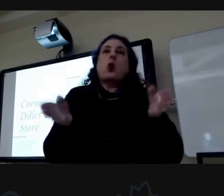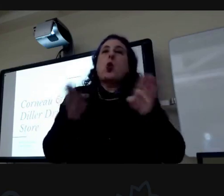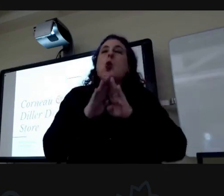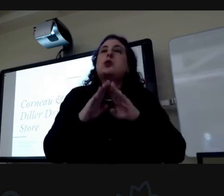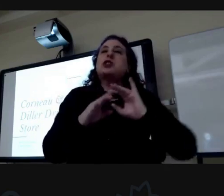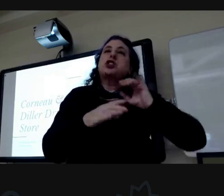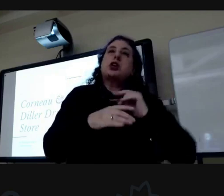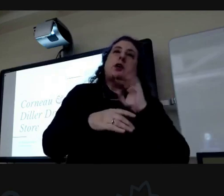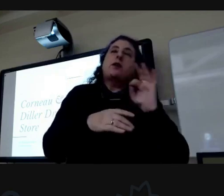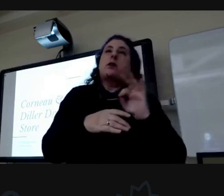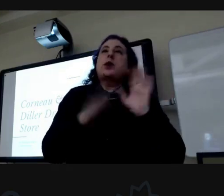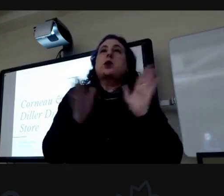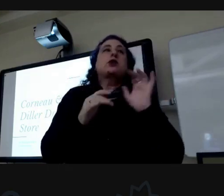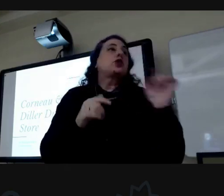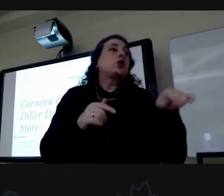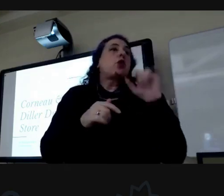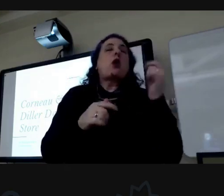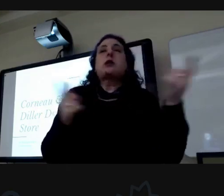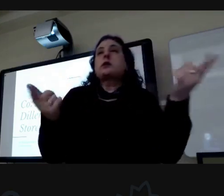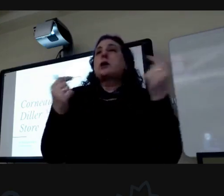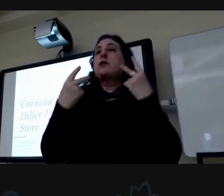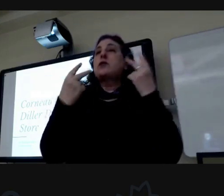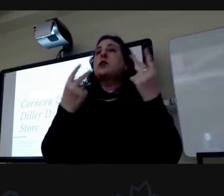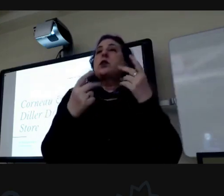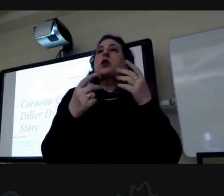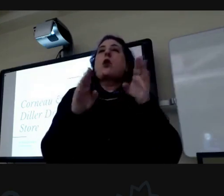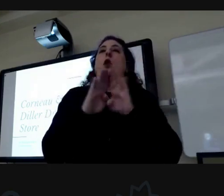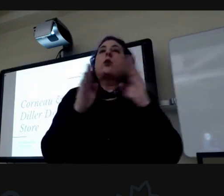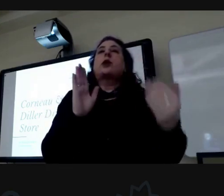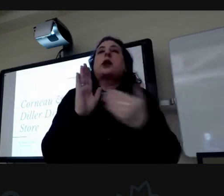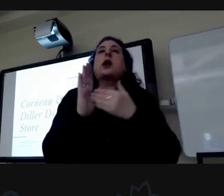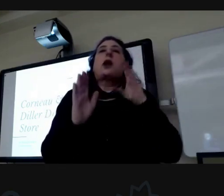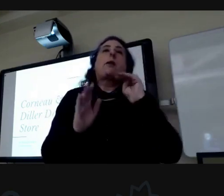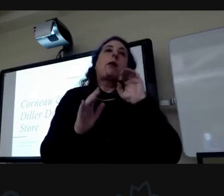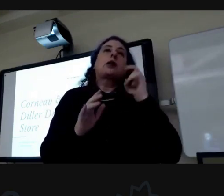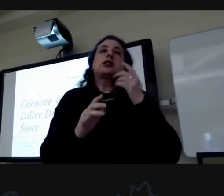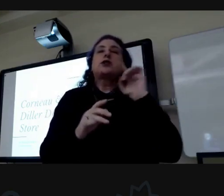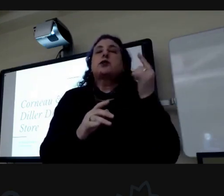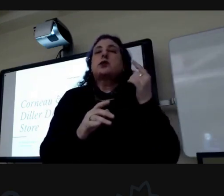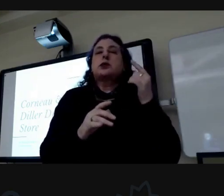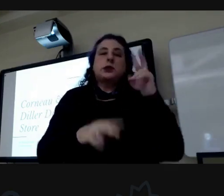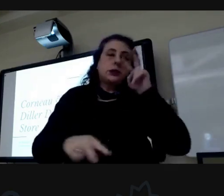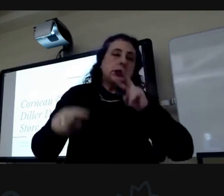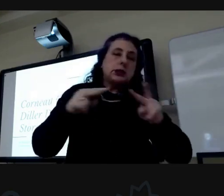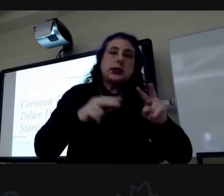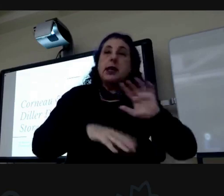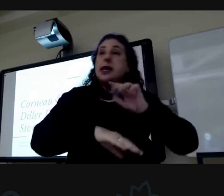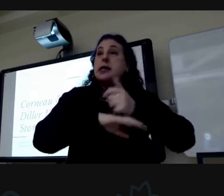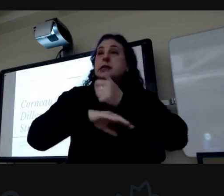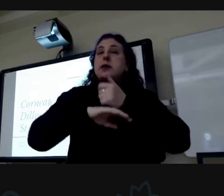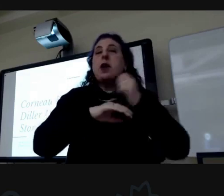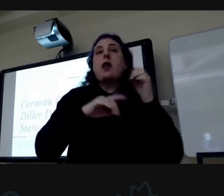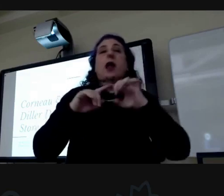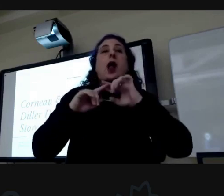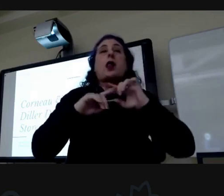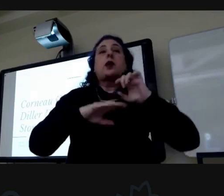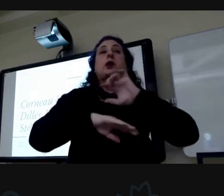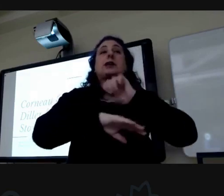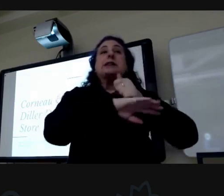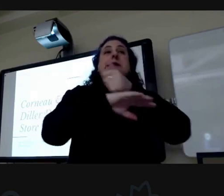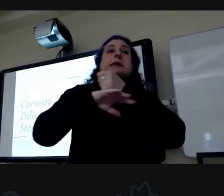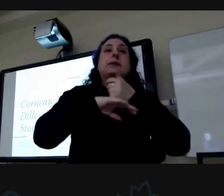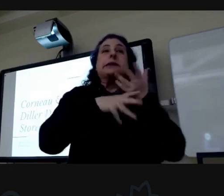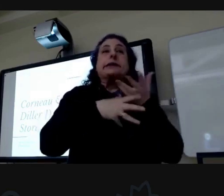but we encourage you all to visit us when we reopen on march 1st to check out this exhibit as well as all other exhibits at the